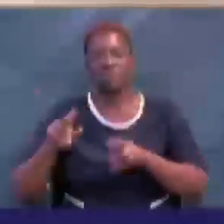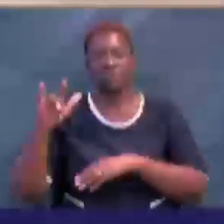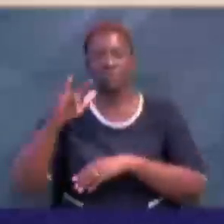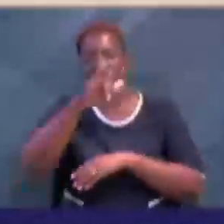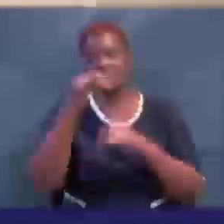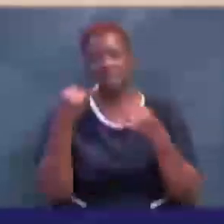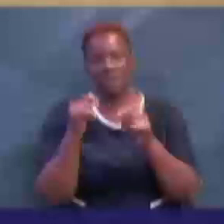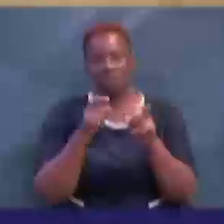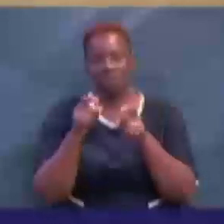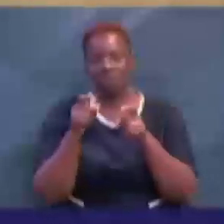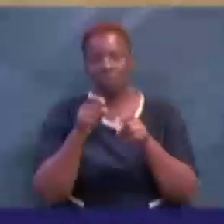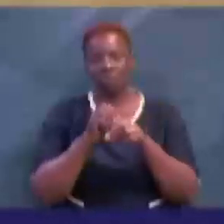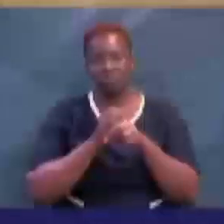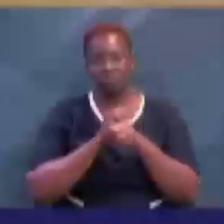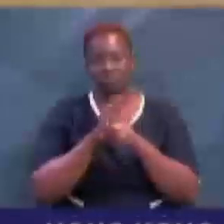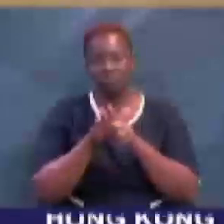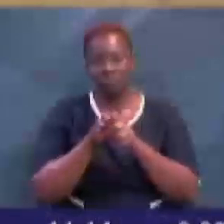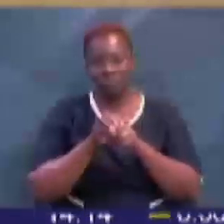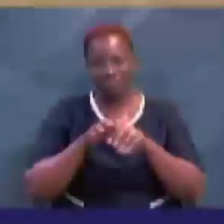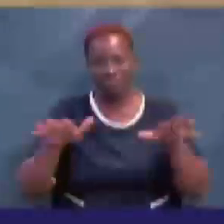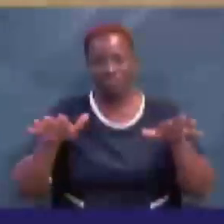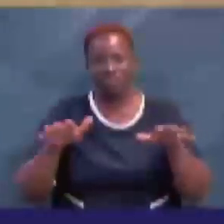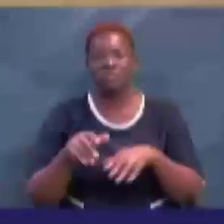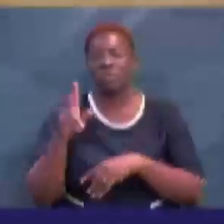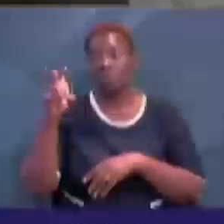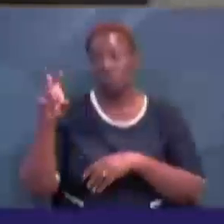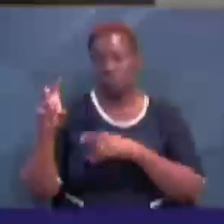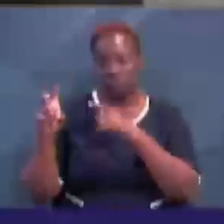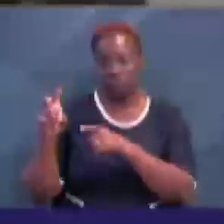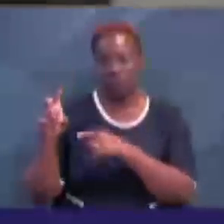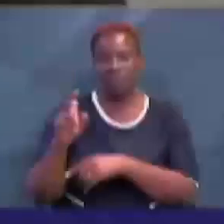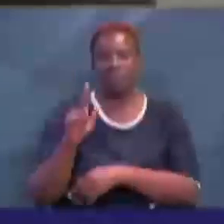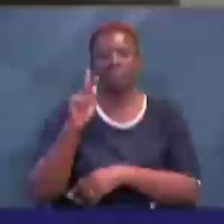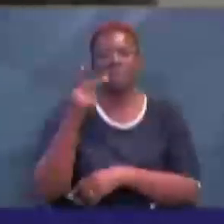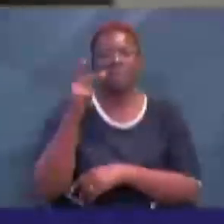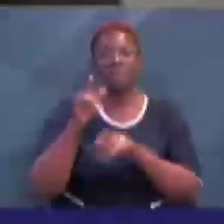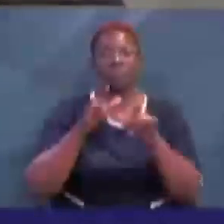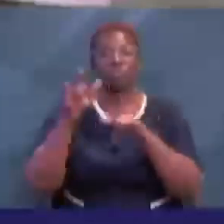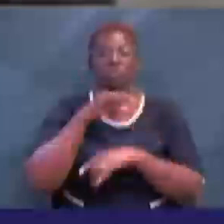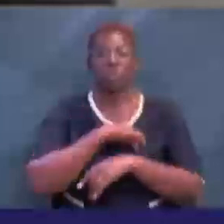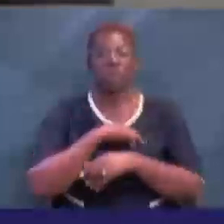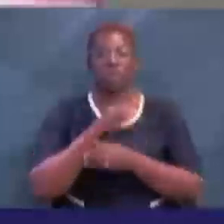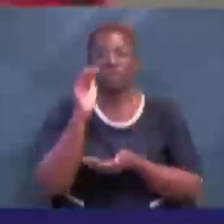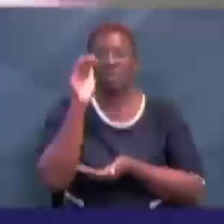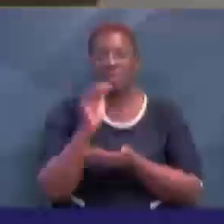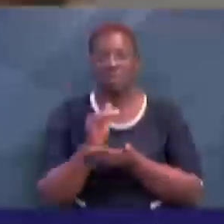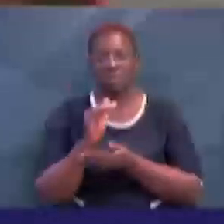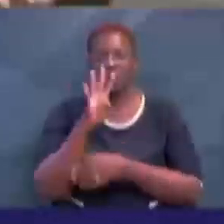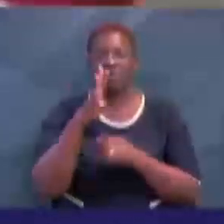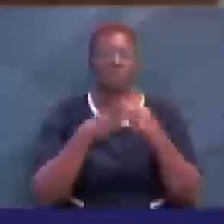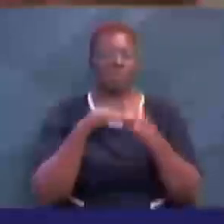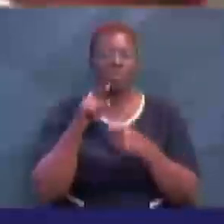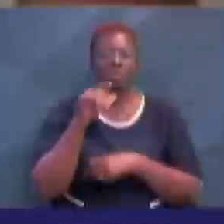contain the spread of COVID-19. In 2020, Kenya's tourism earnings declined by 43.9%